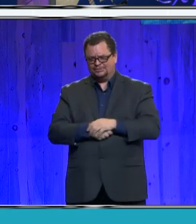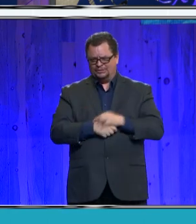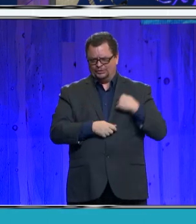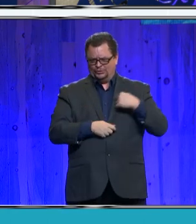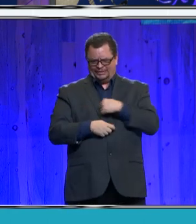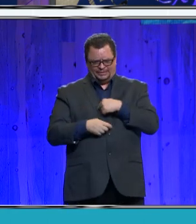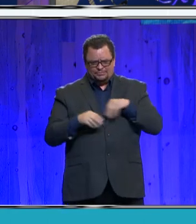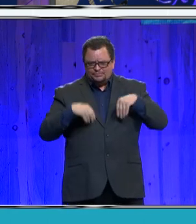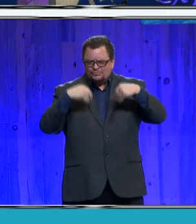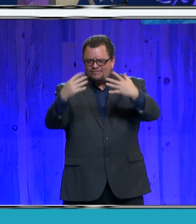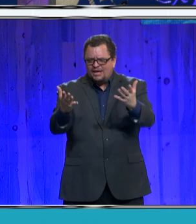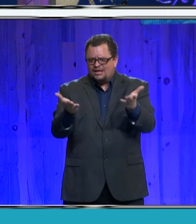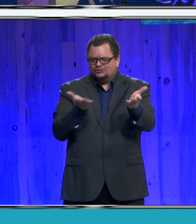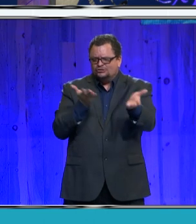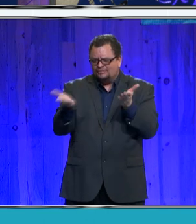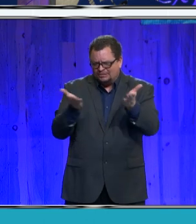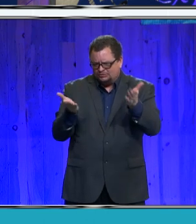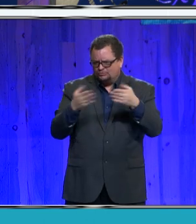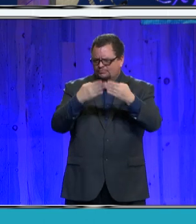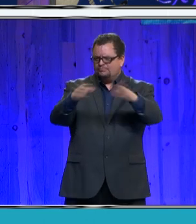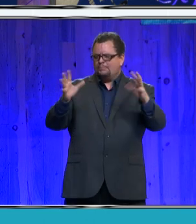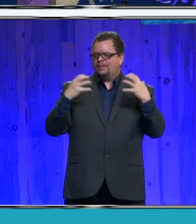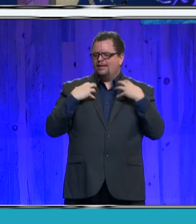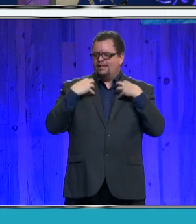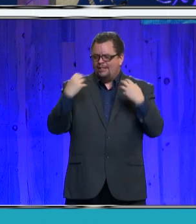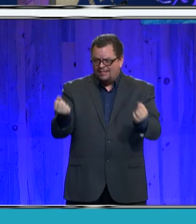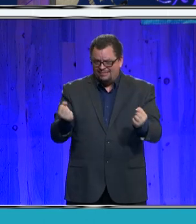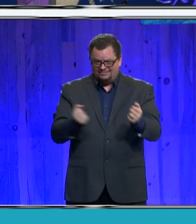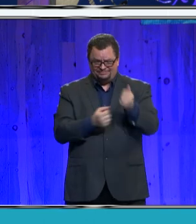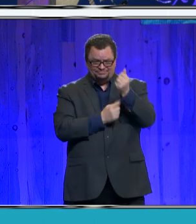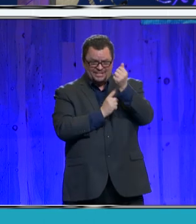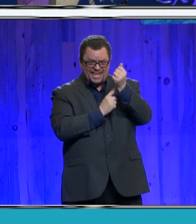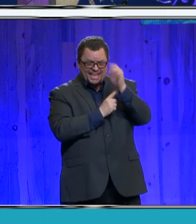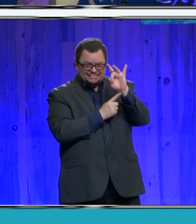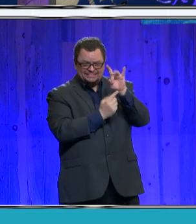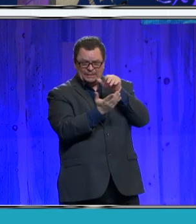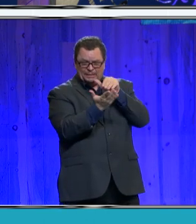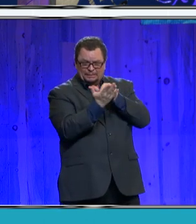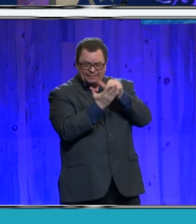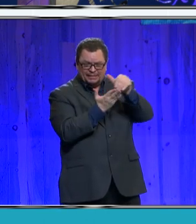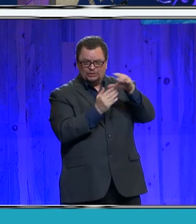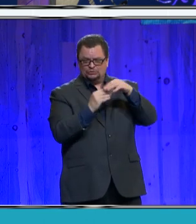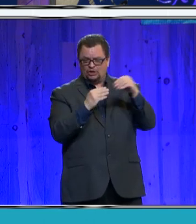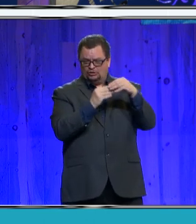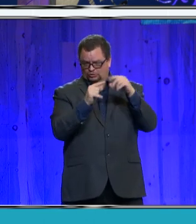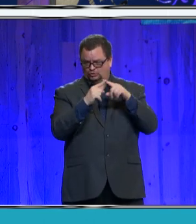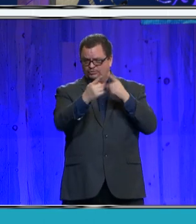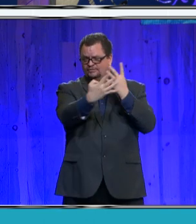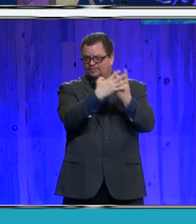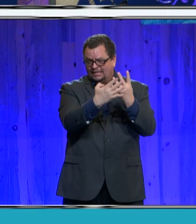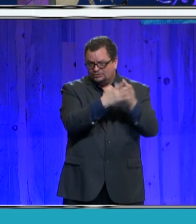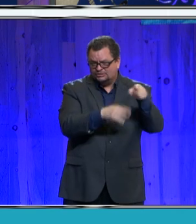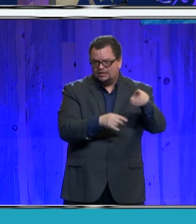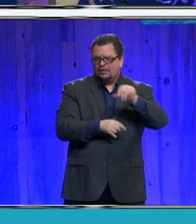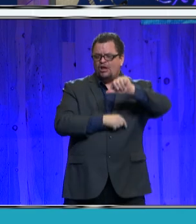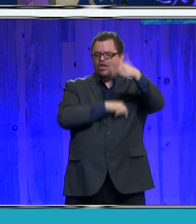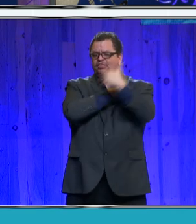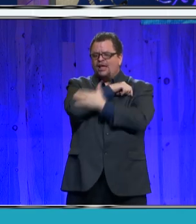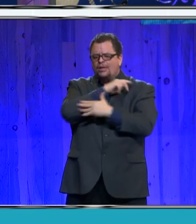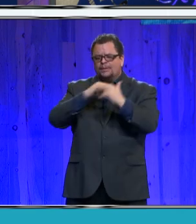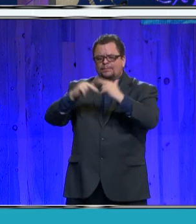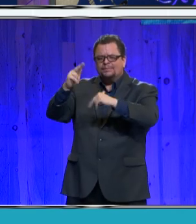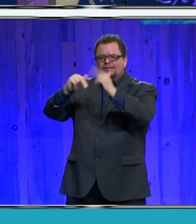million to public health and over $18 million to our jail and other county facilities to make them more COVID safe.